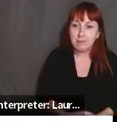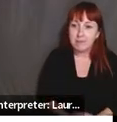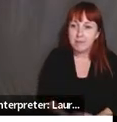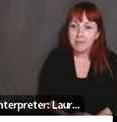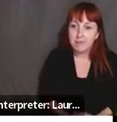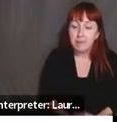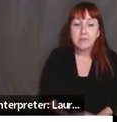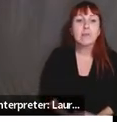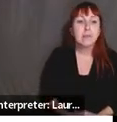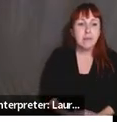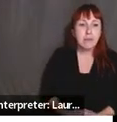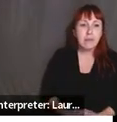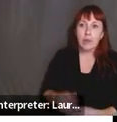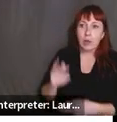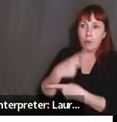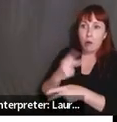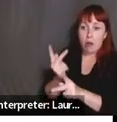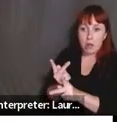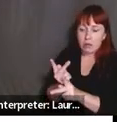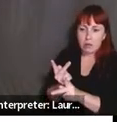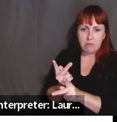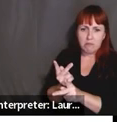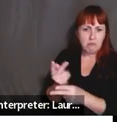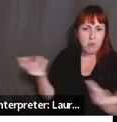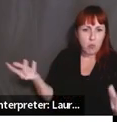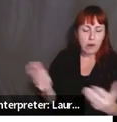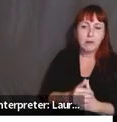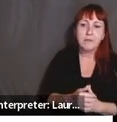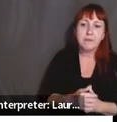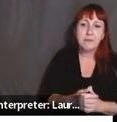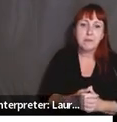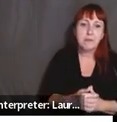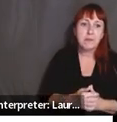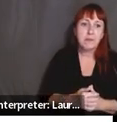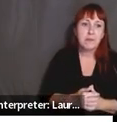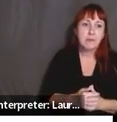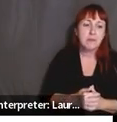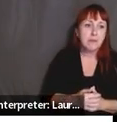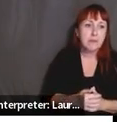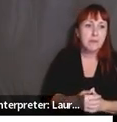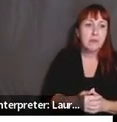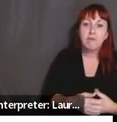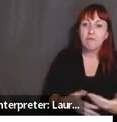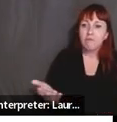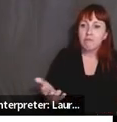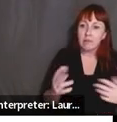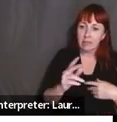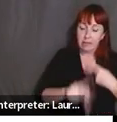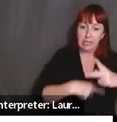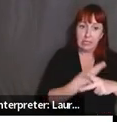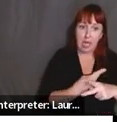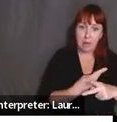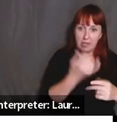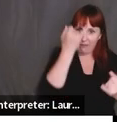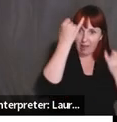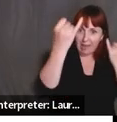Some of the products, uh, ideas, uh, now these are for a different pillar, but the ideas of the types of things that can come